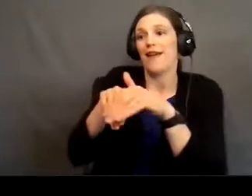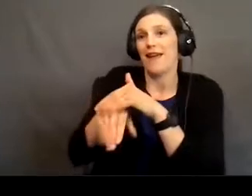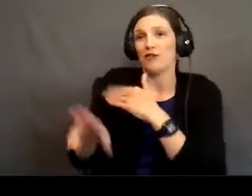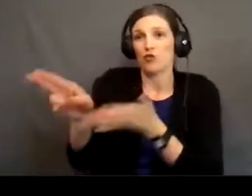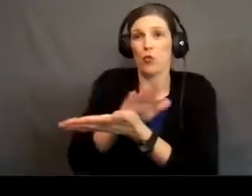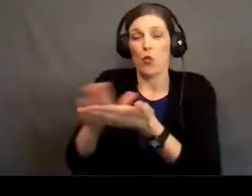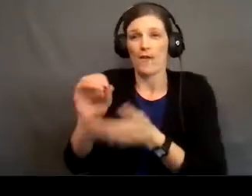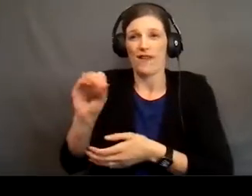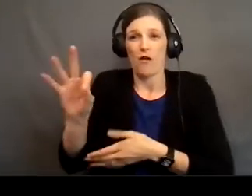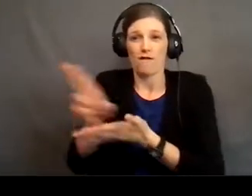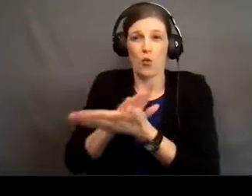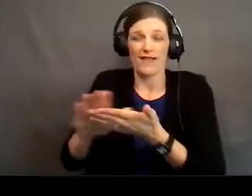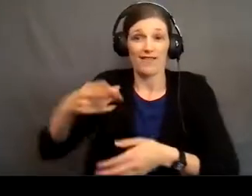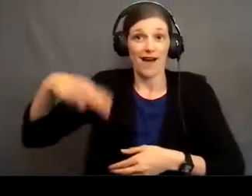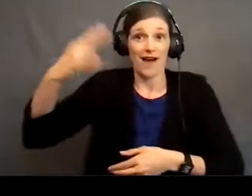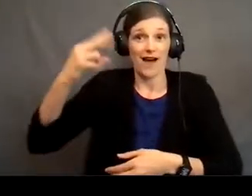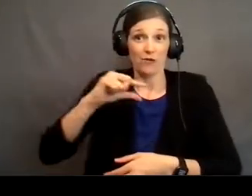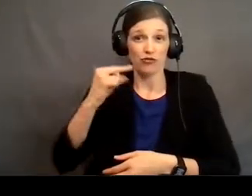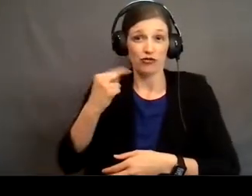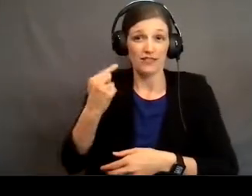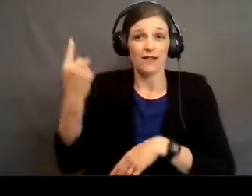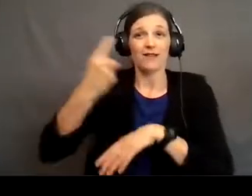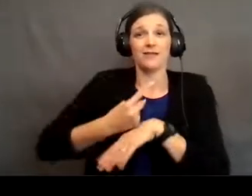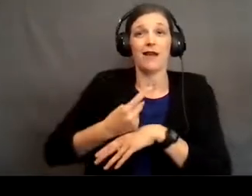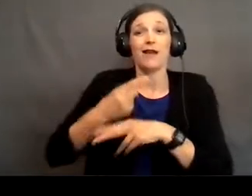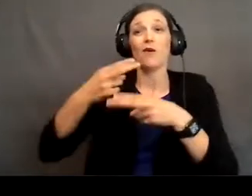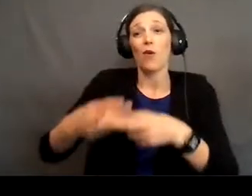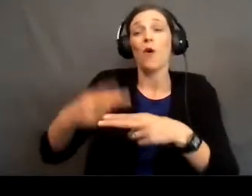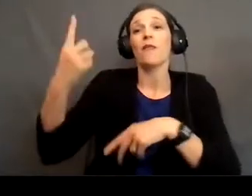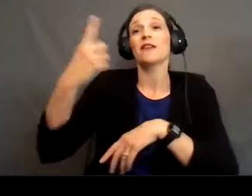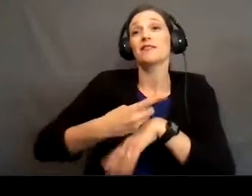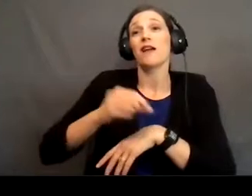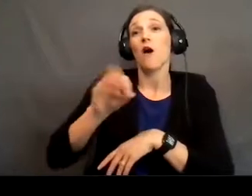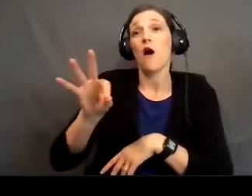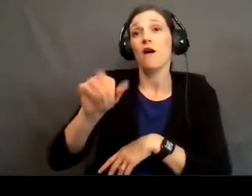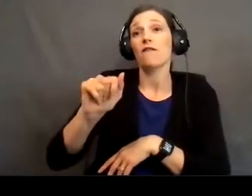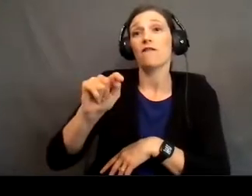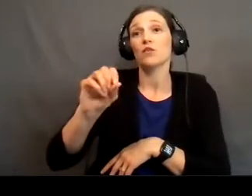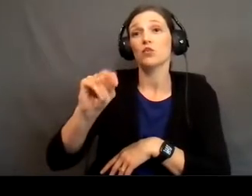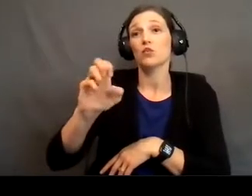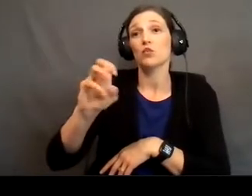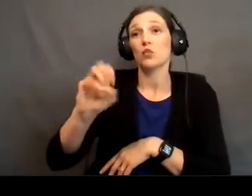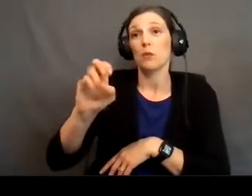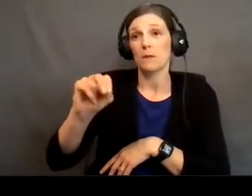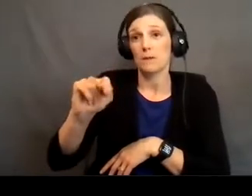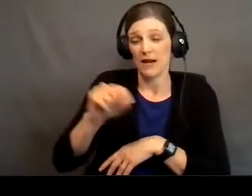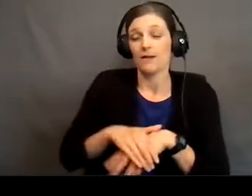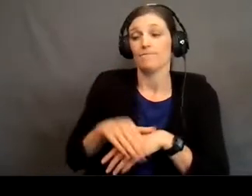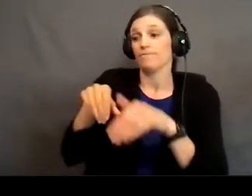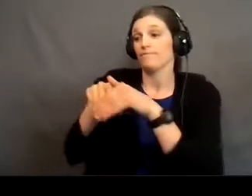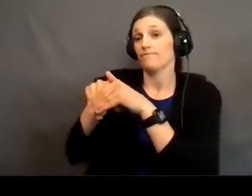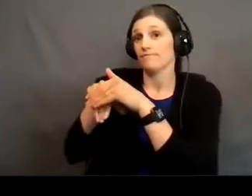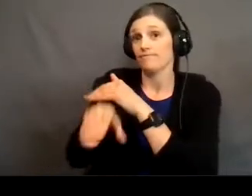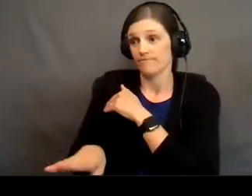The high priest was allowed to go in there on a day called the Day of Atonement. And when he went in there, crossing